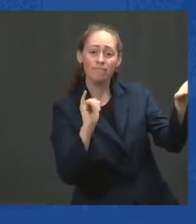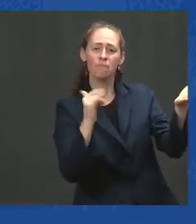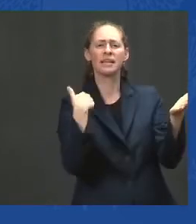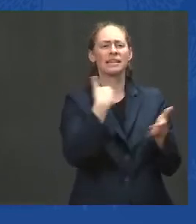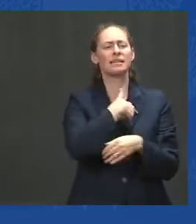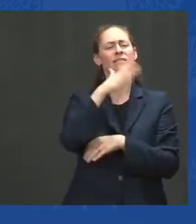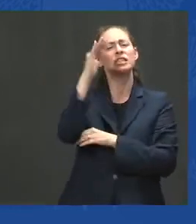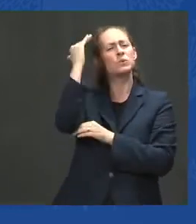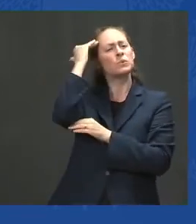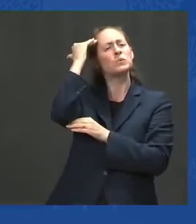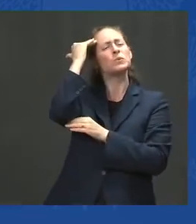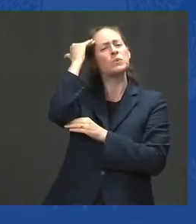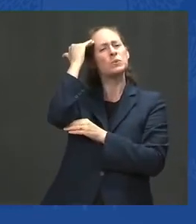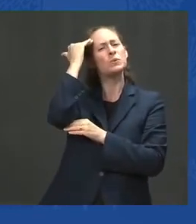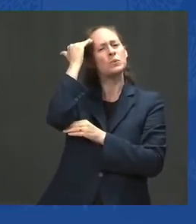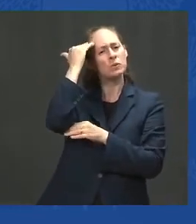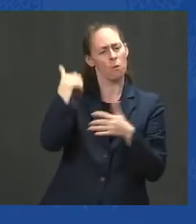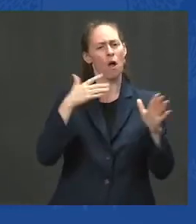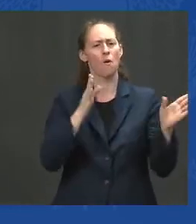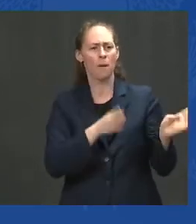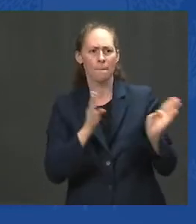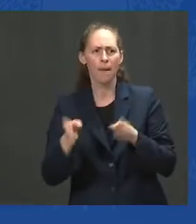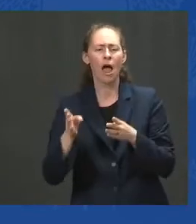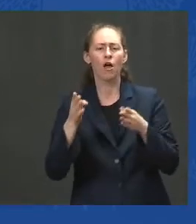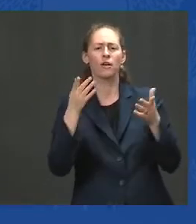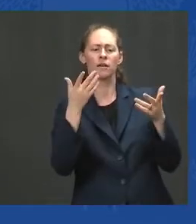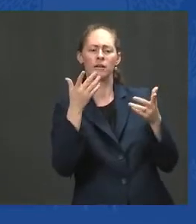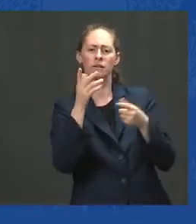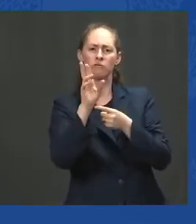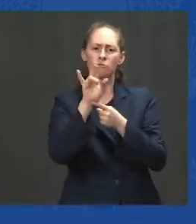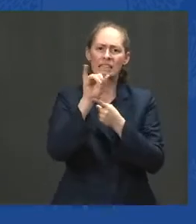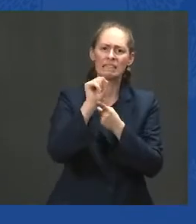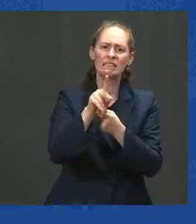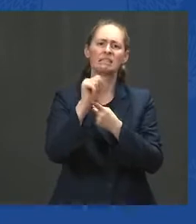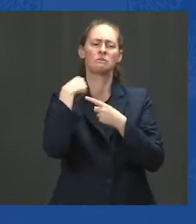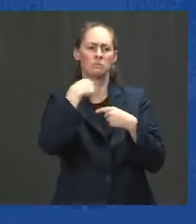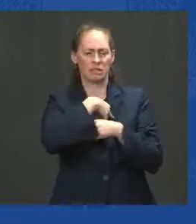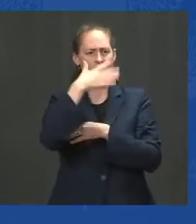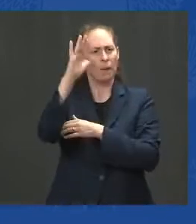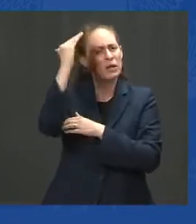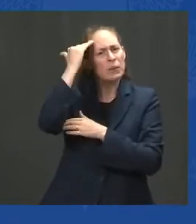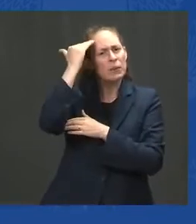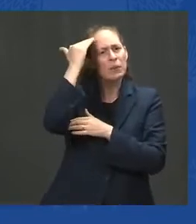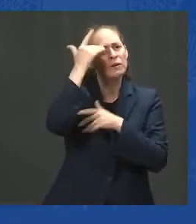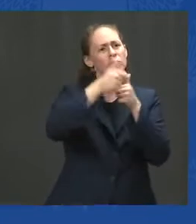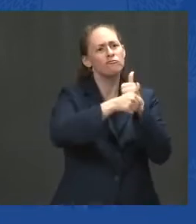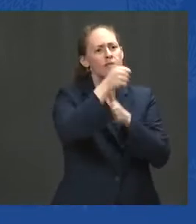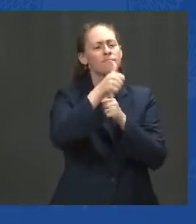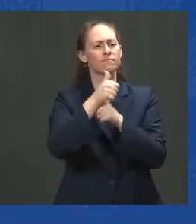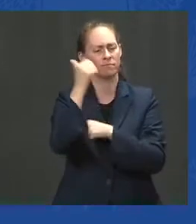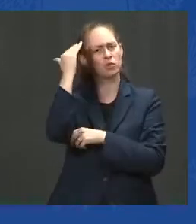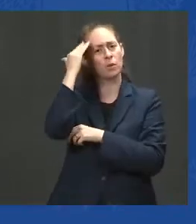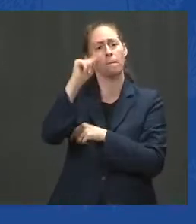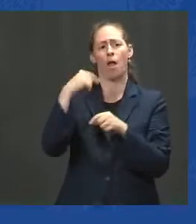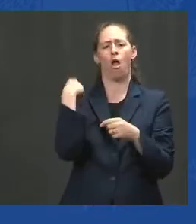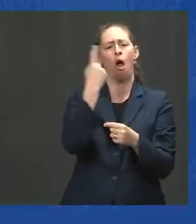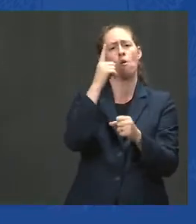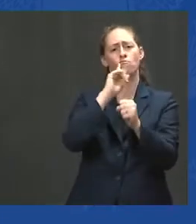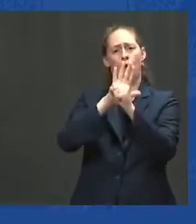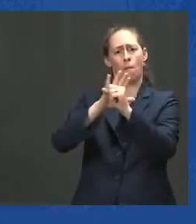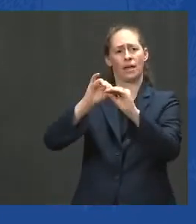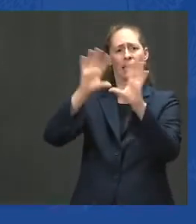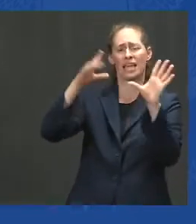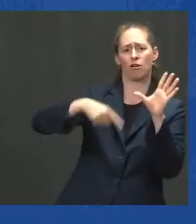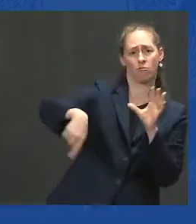We planned for every contingency. But I always promised the American people that I will be straight with you. The truth